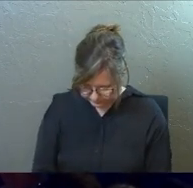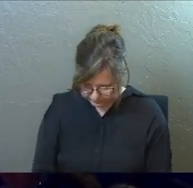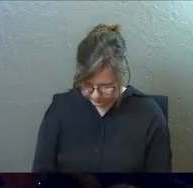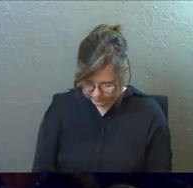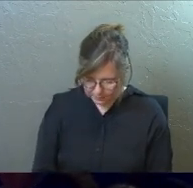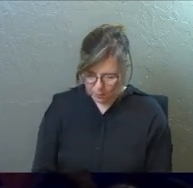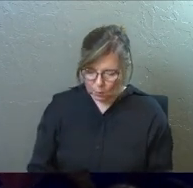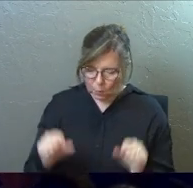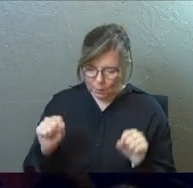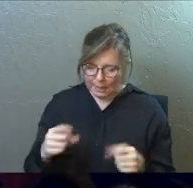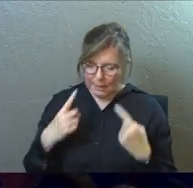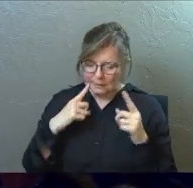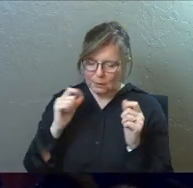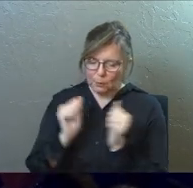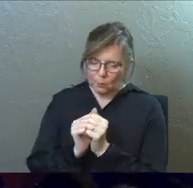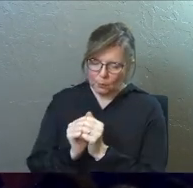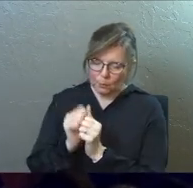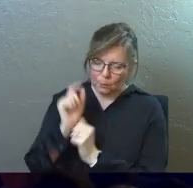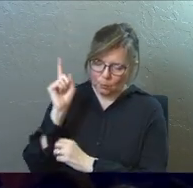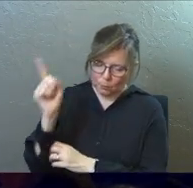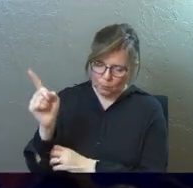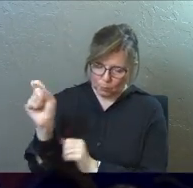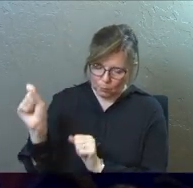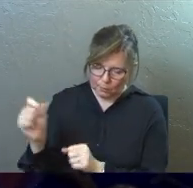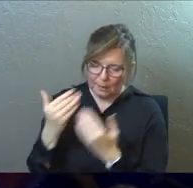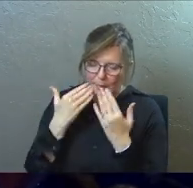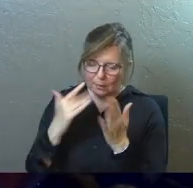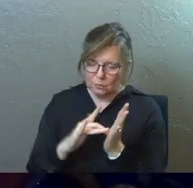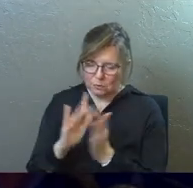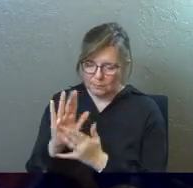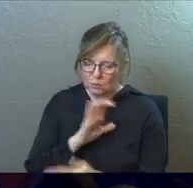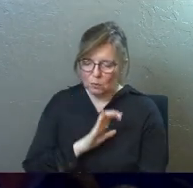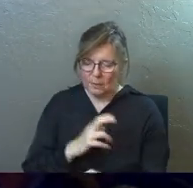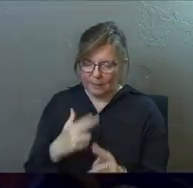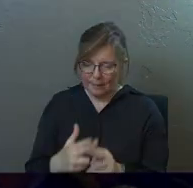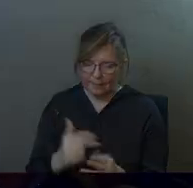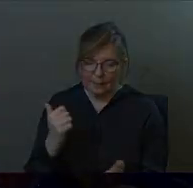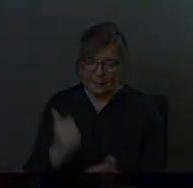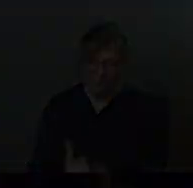We can do it with you, Lord. Thank you, Jesus. In Christ's name, amen. Amen.